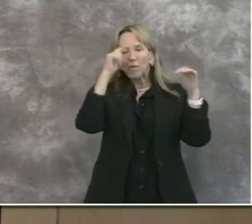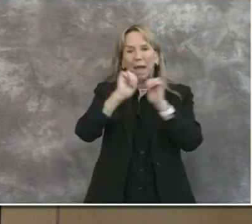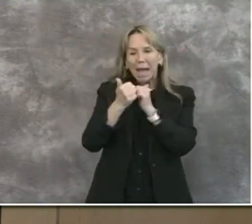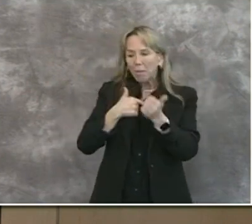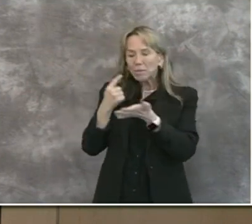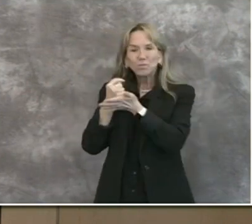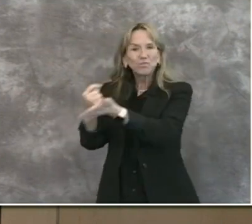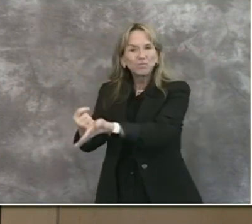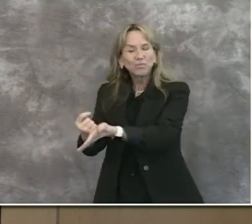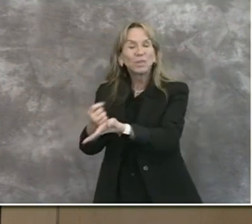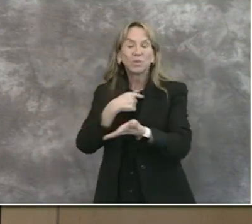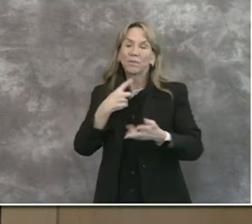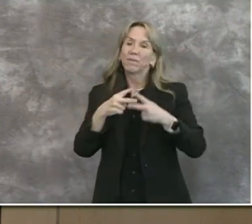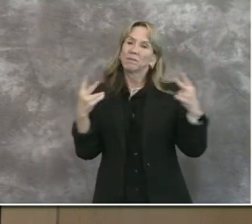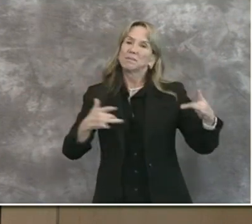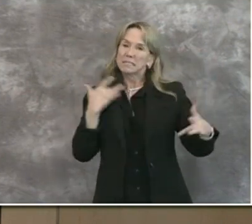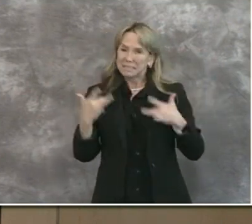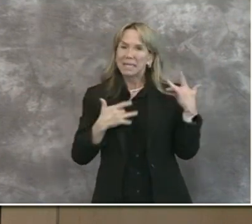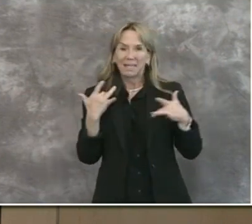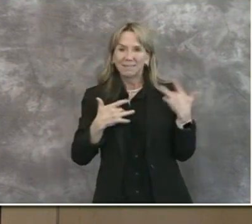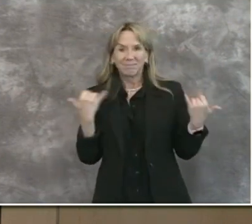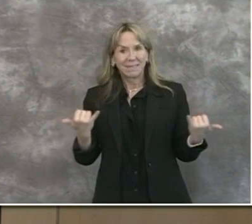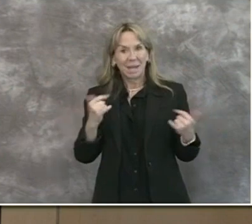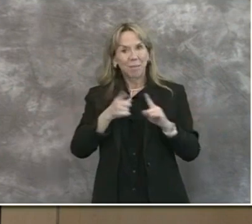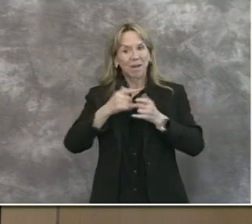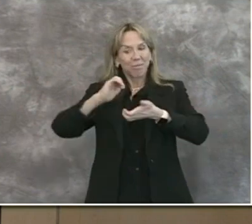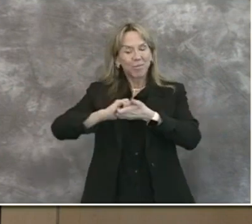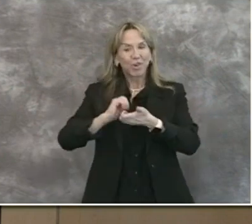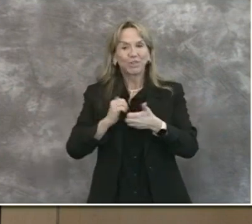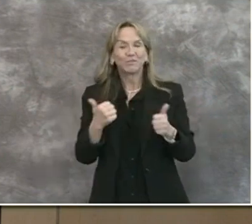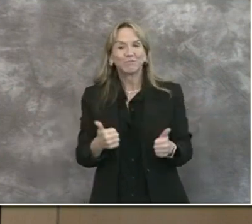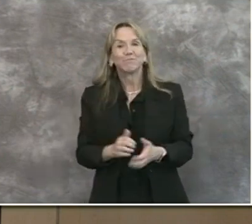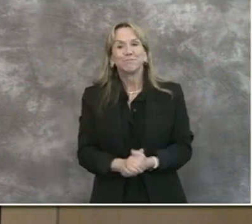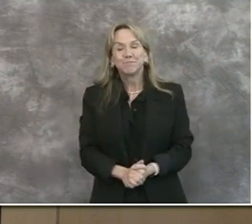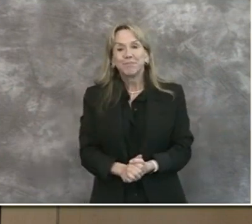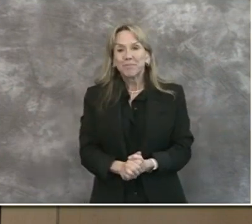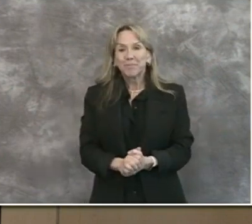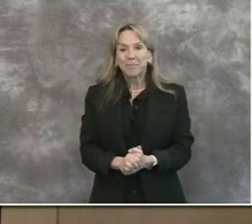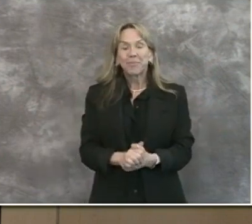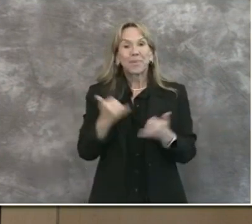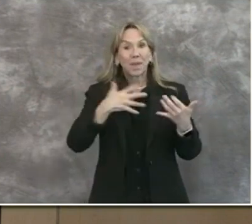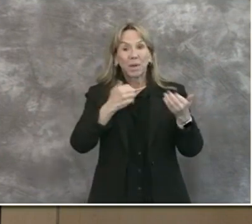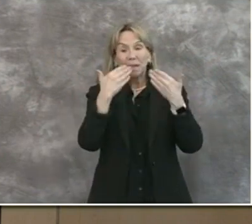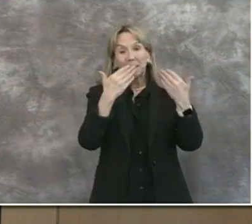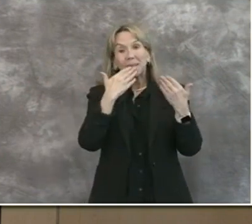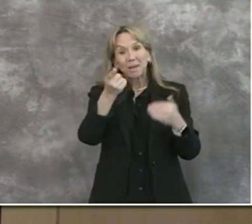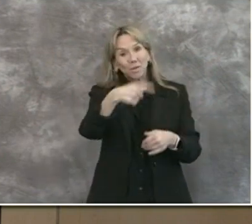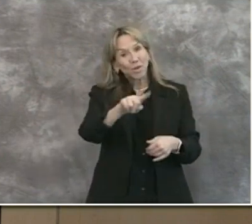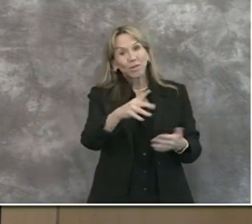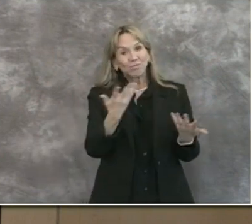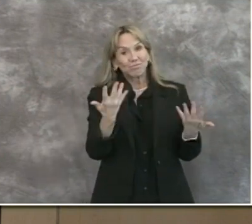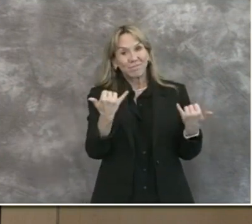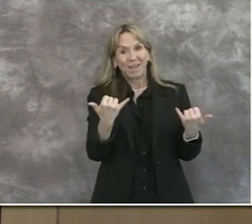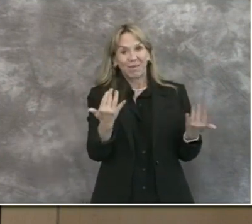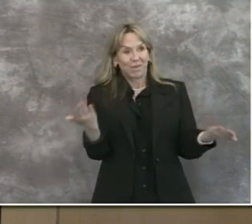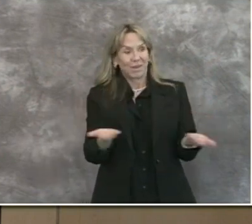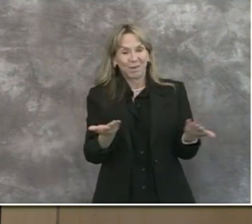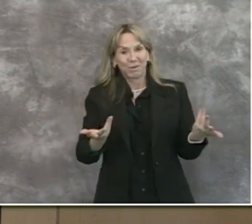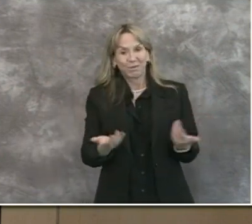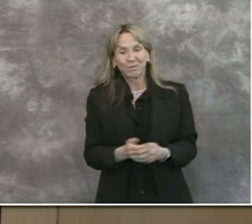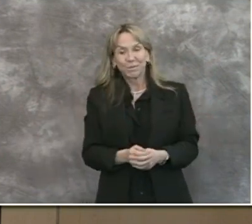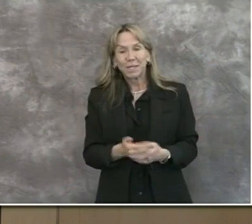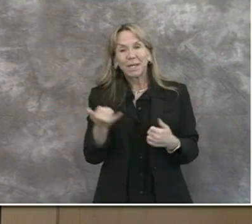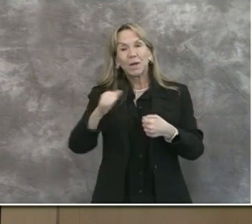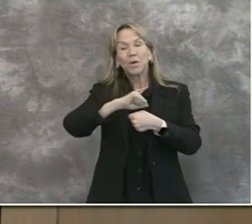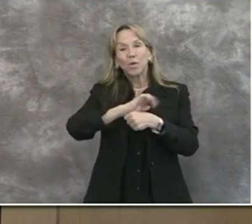So we are very excited about this partnership. And I would like to thank everyone for being here this afternoon. The